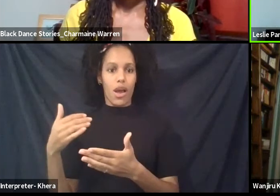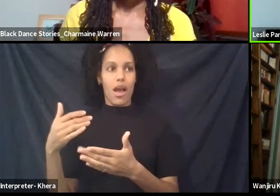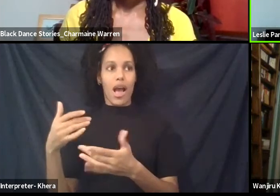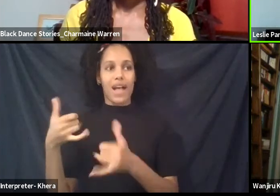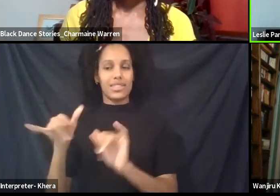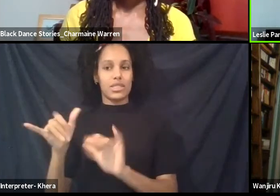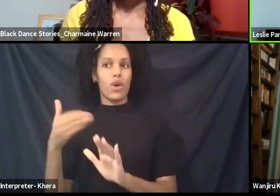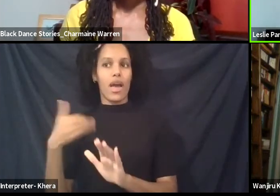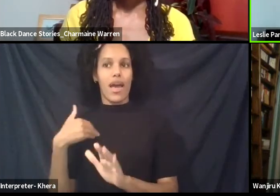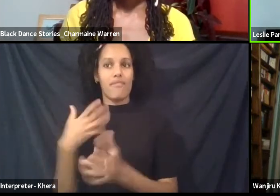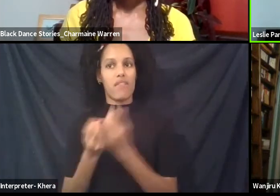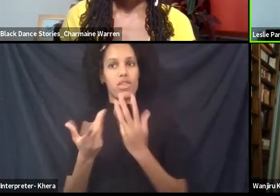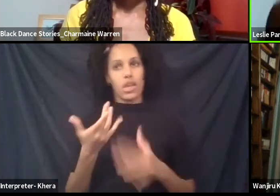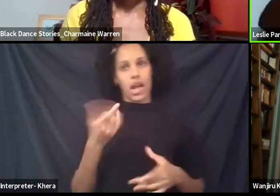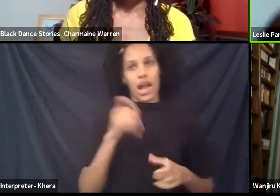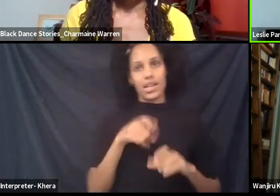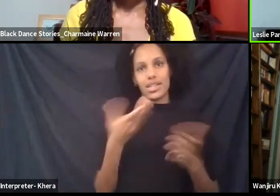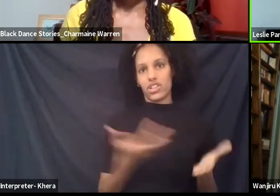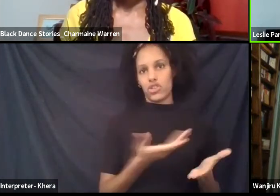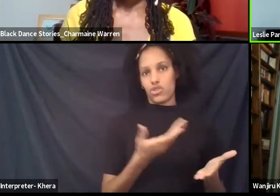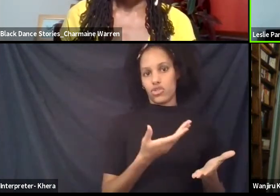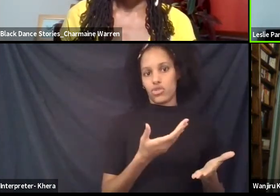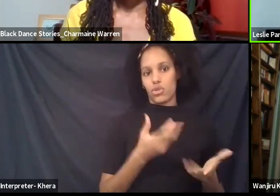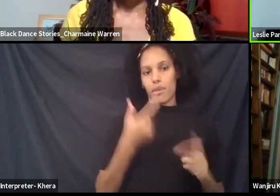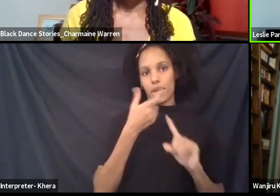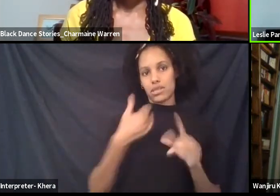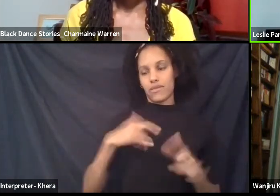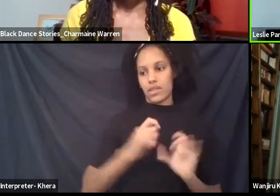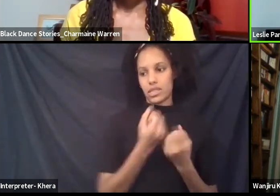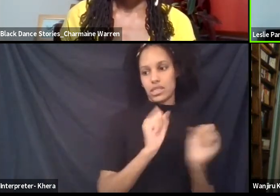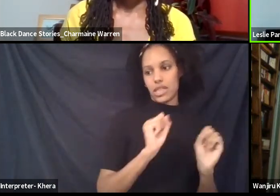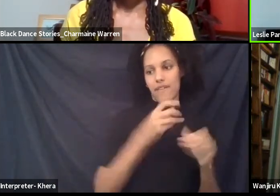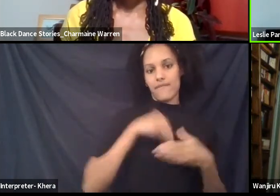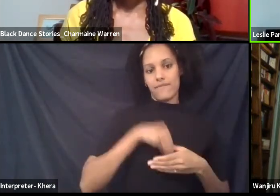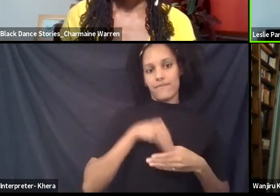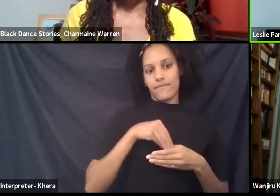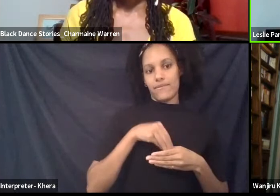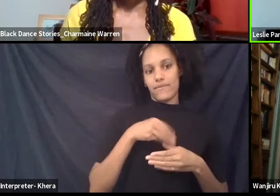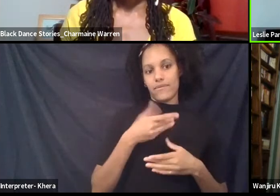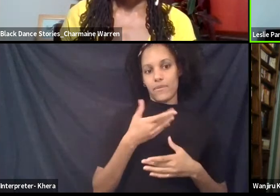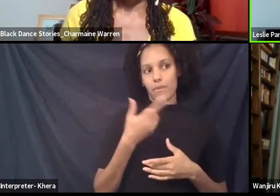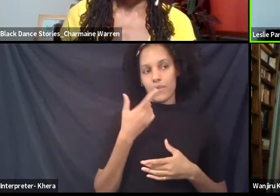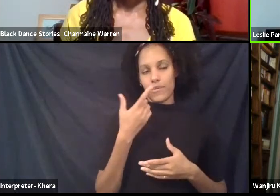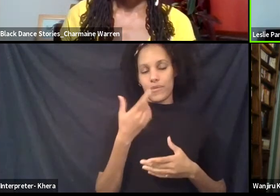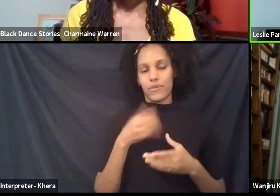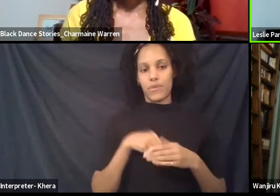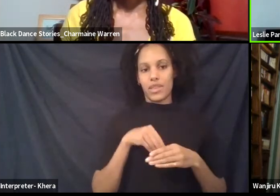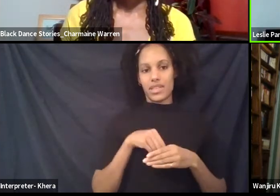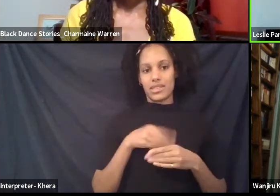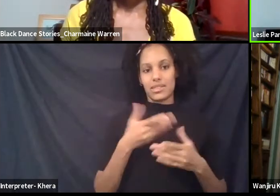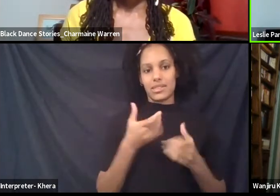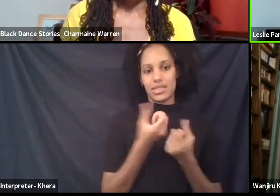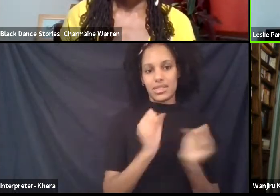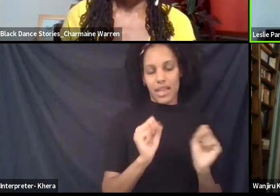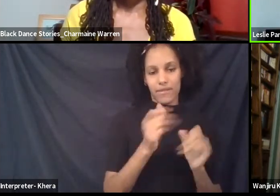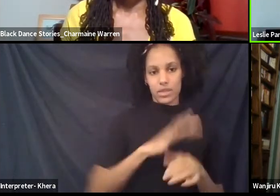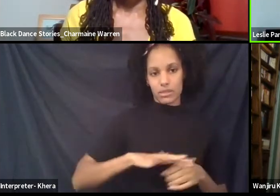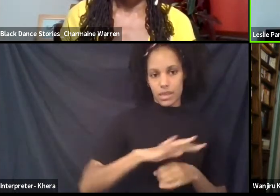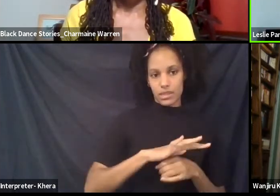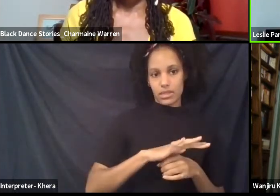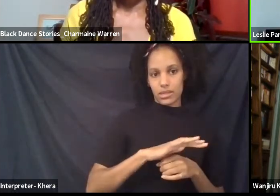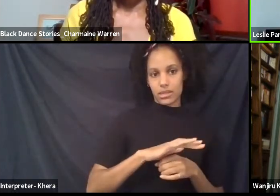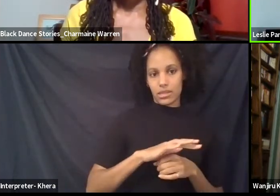everything I need because of the womb space that nurtured me to be all that I want to be.